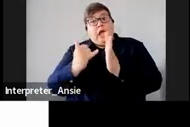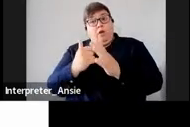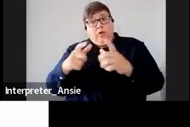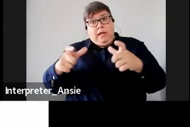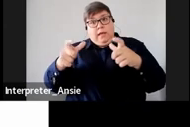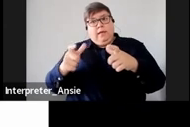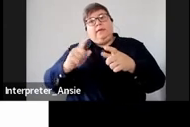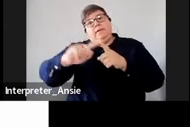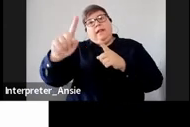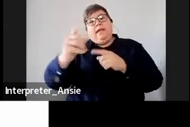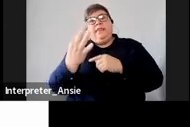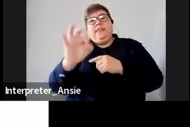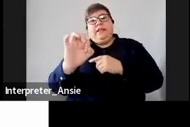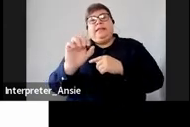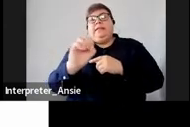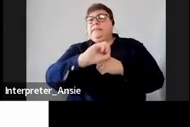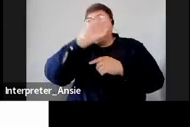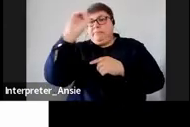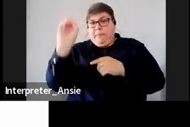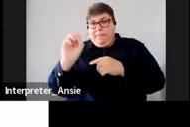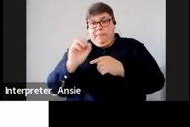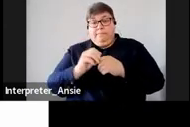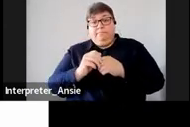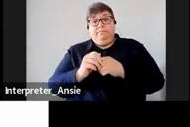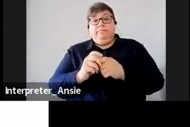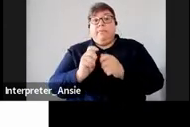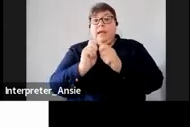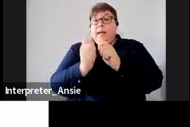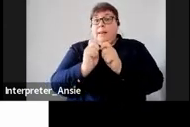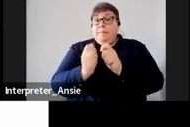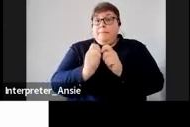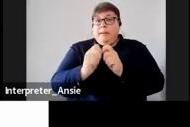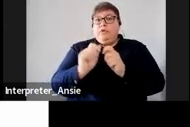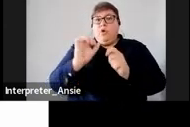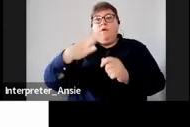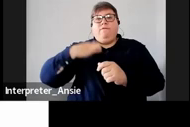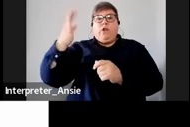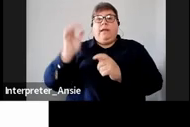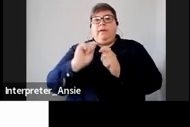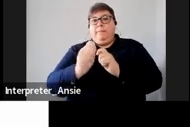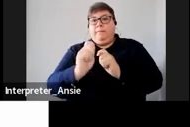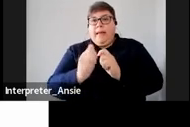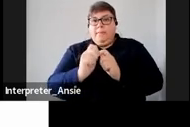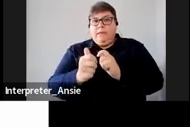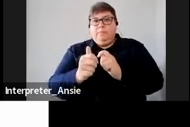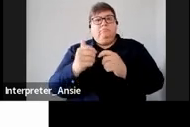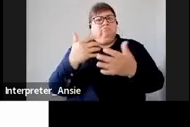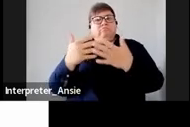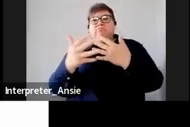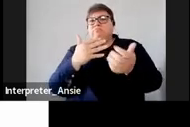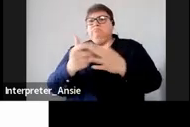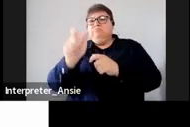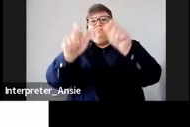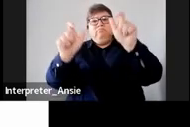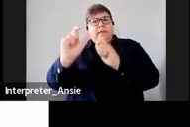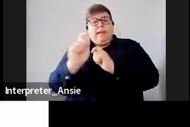of September the payment is in third period is a voluntary payment which any provisional taxpayer can make however